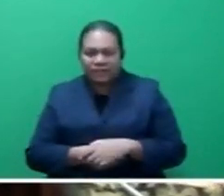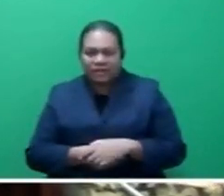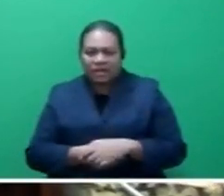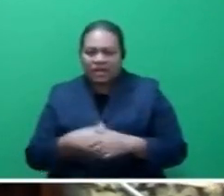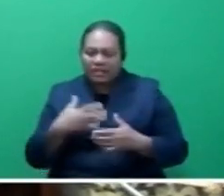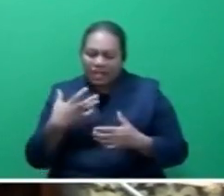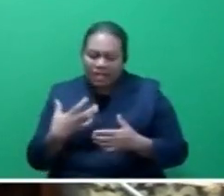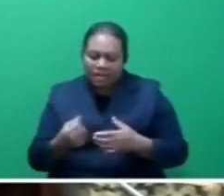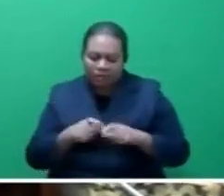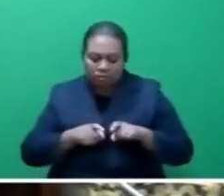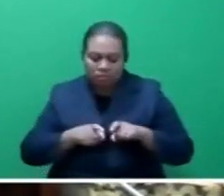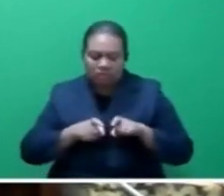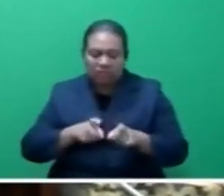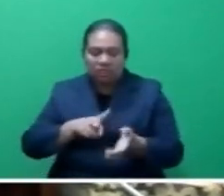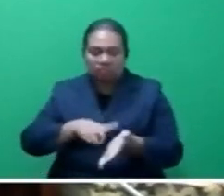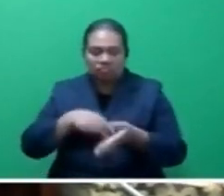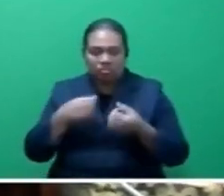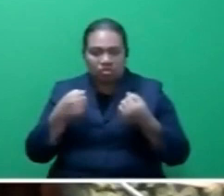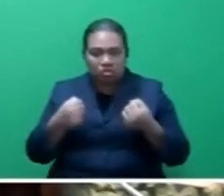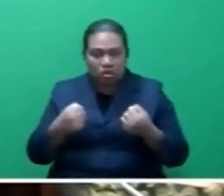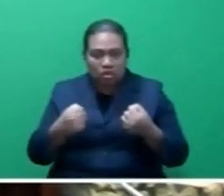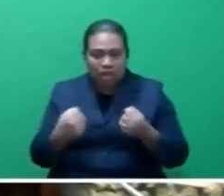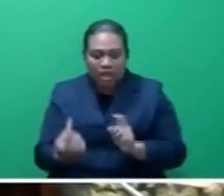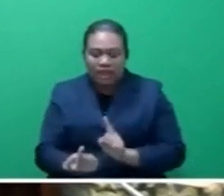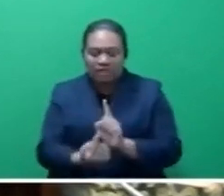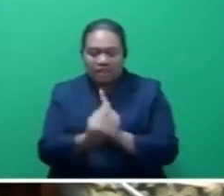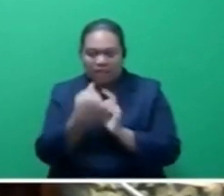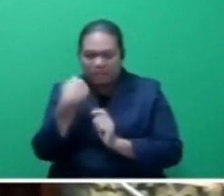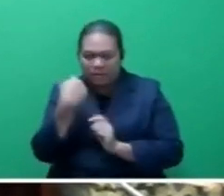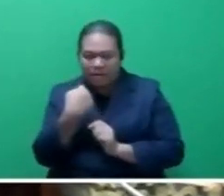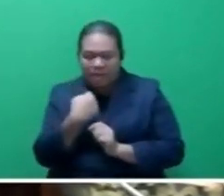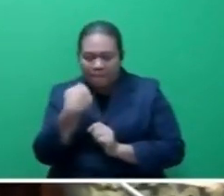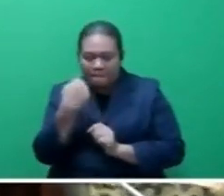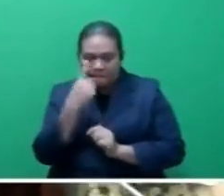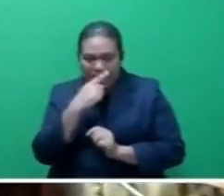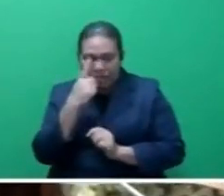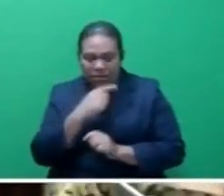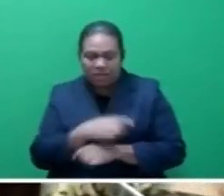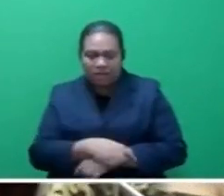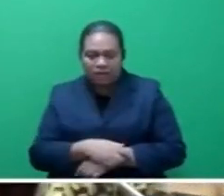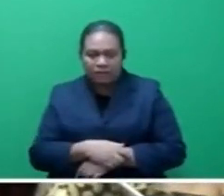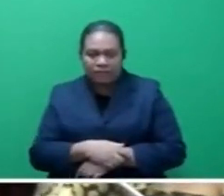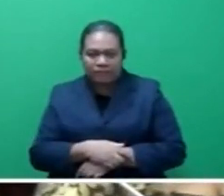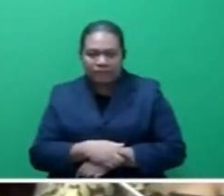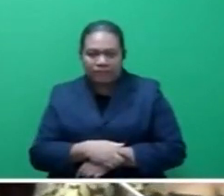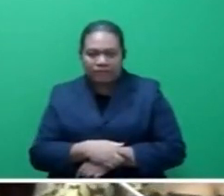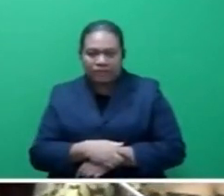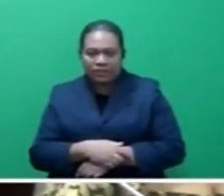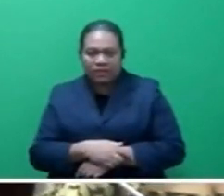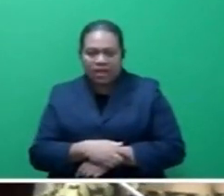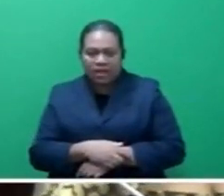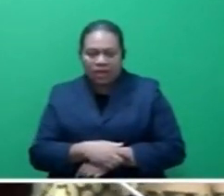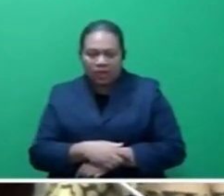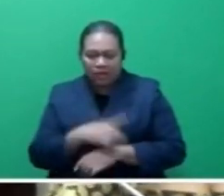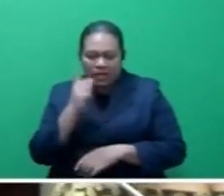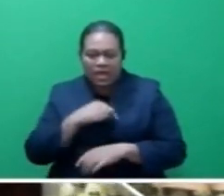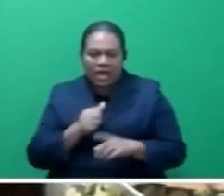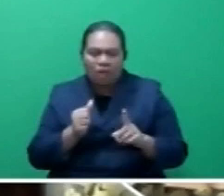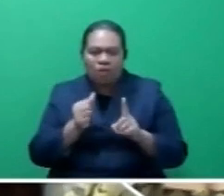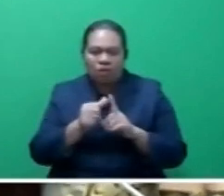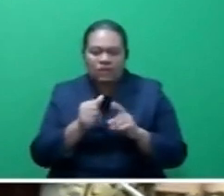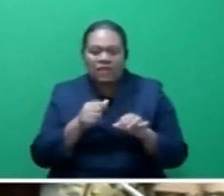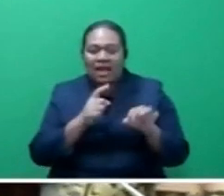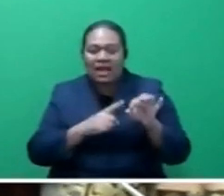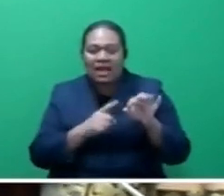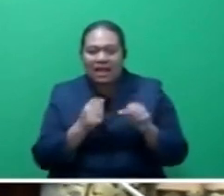audacity to stand up in the face of people who want to simply win votes we have a principal approach honorable gavoka